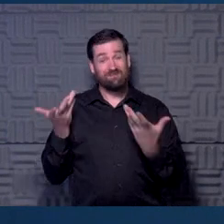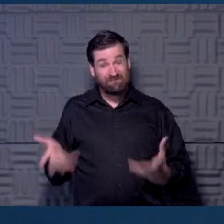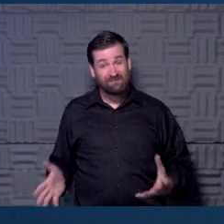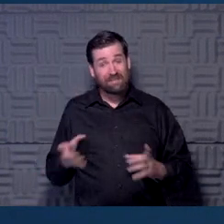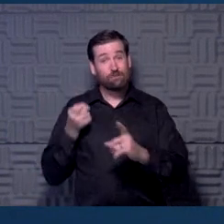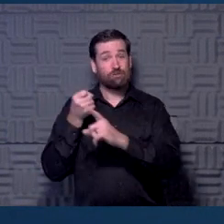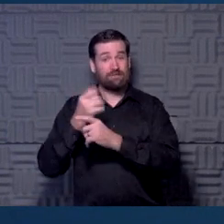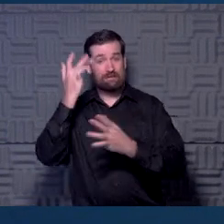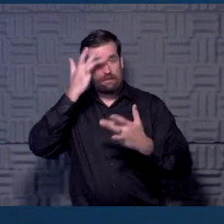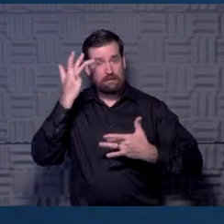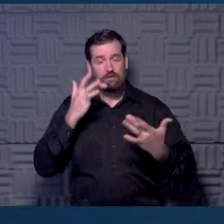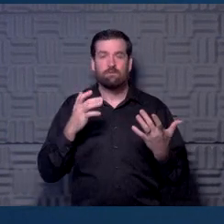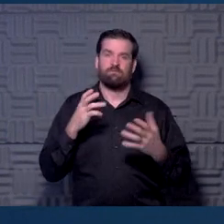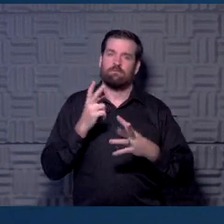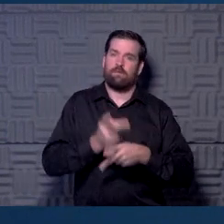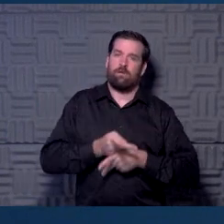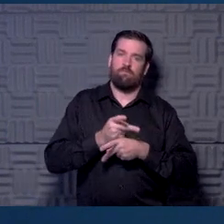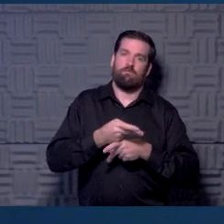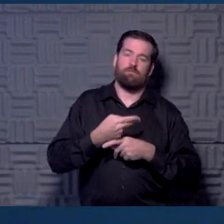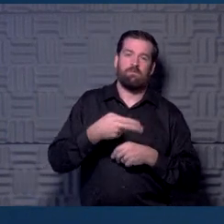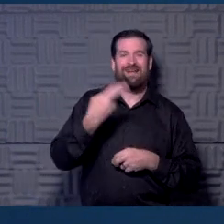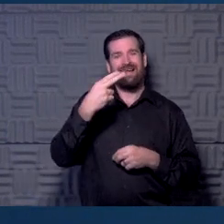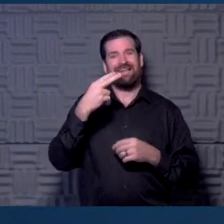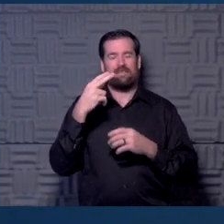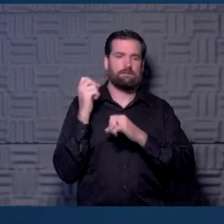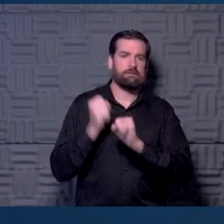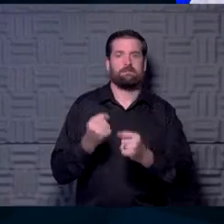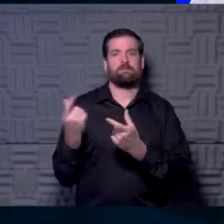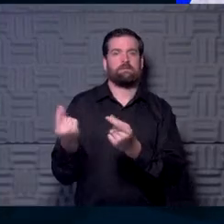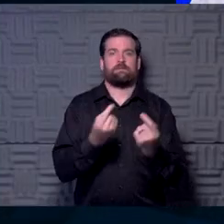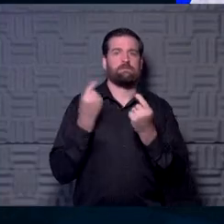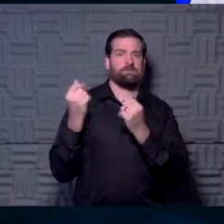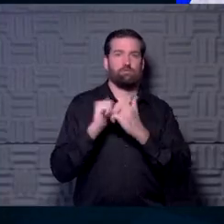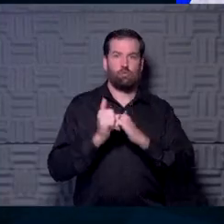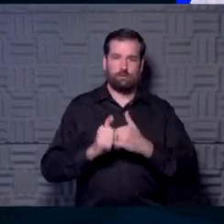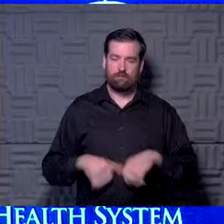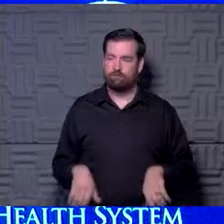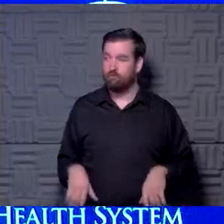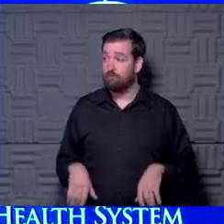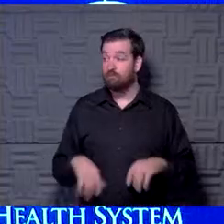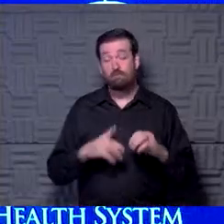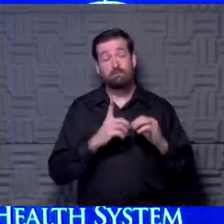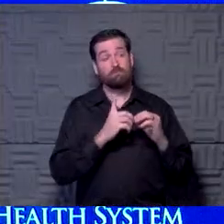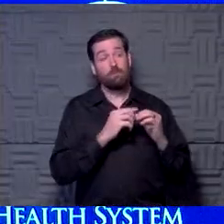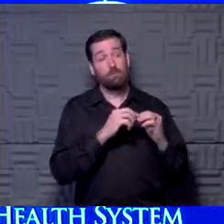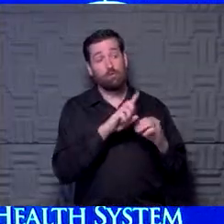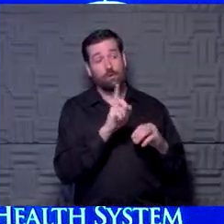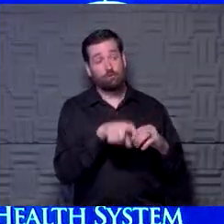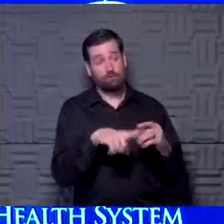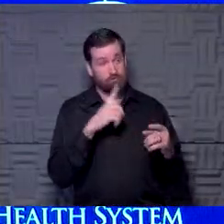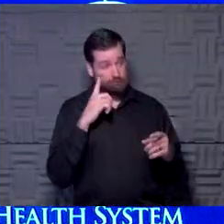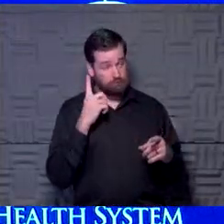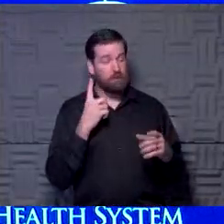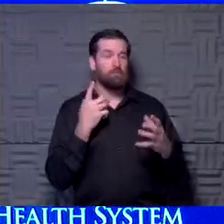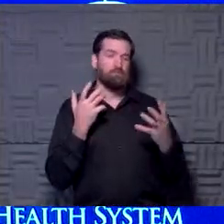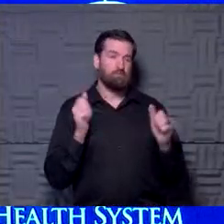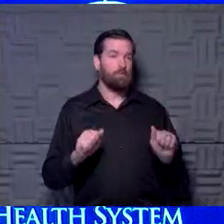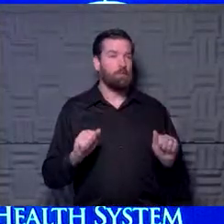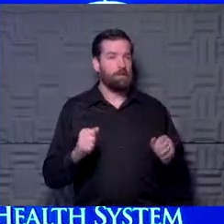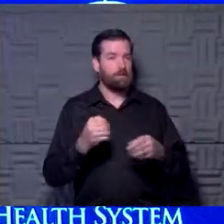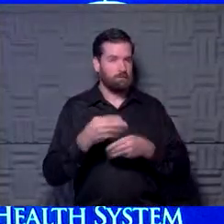want to be careful about doing high intensity type of sports. Time for one more question, I think. There's probably a lot.